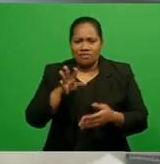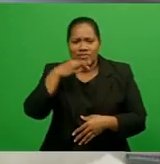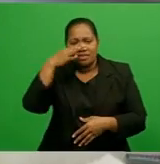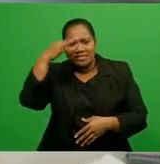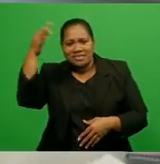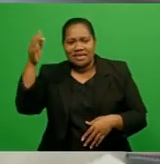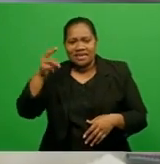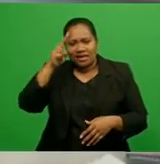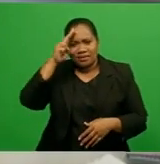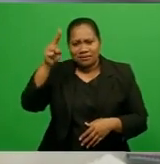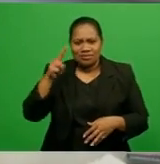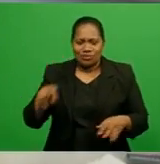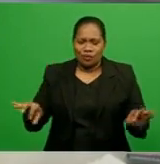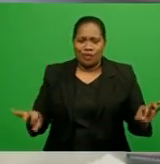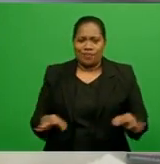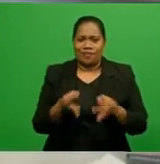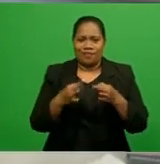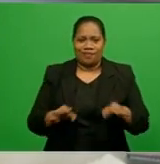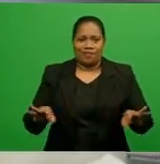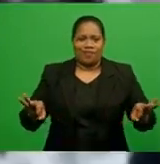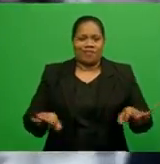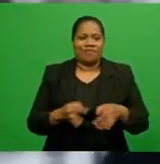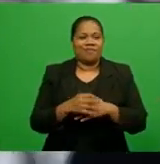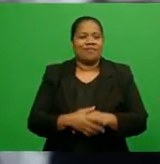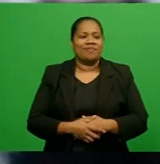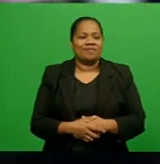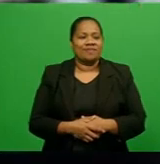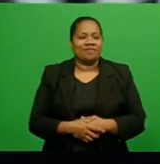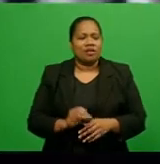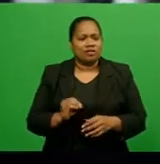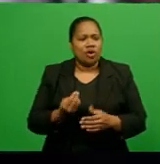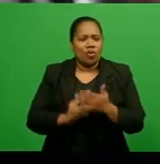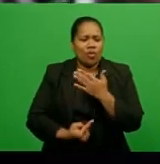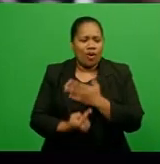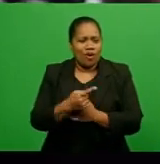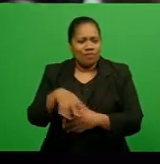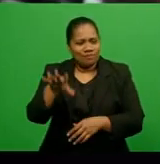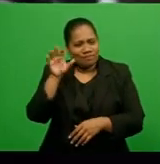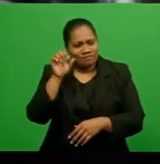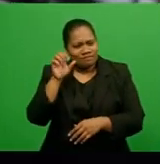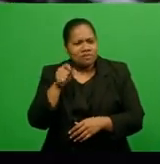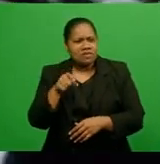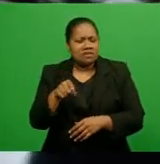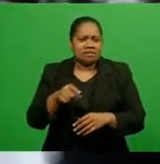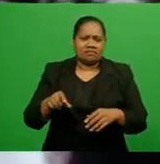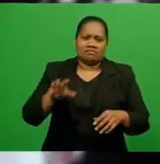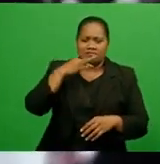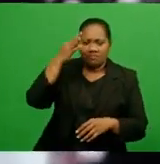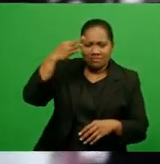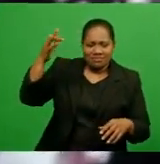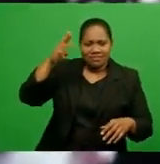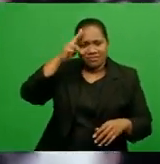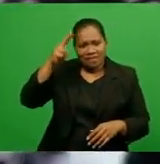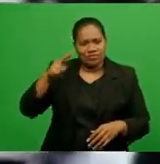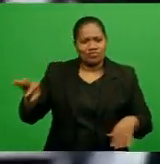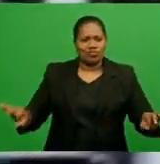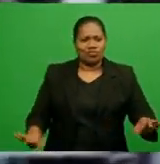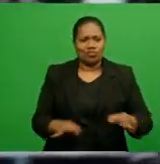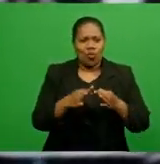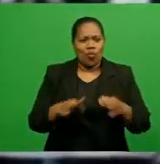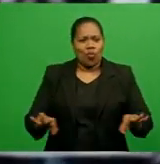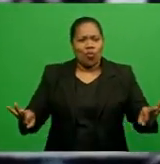cassette, cassette played on the recorders of the Fijian anthem, you know. So